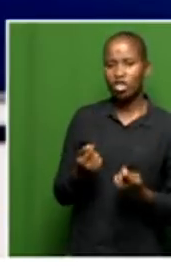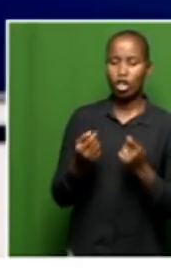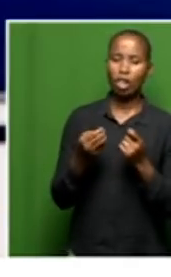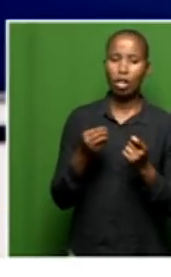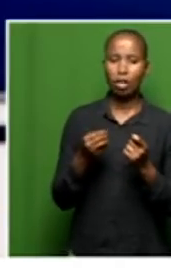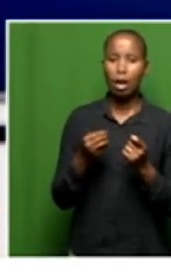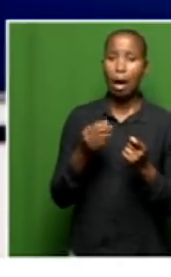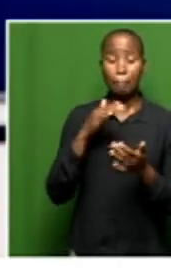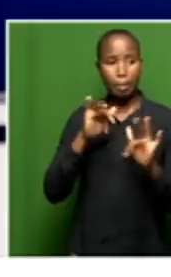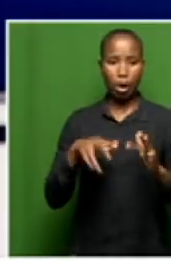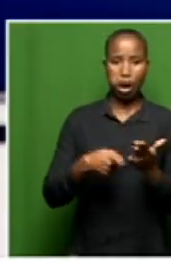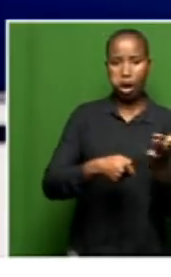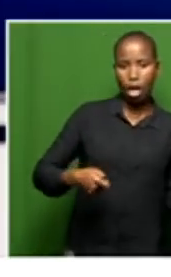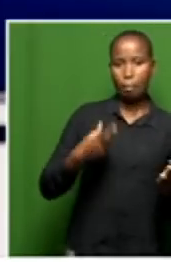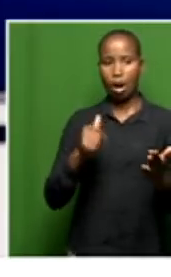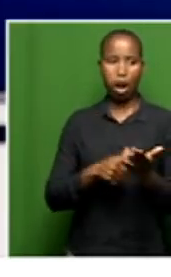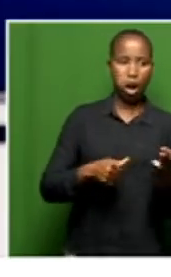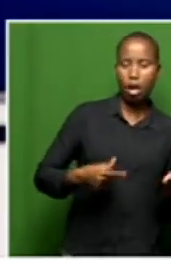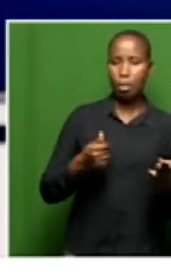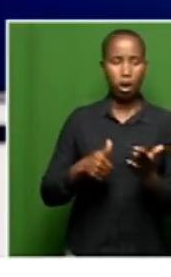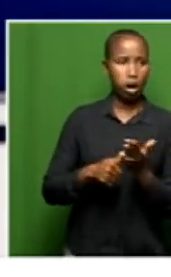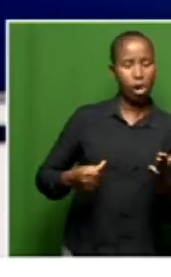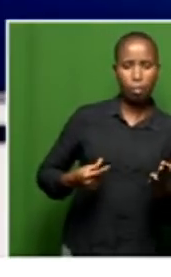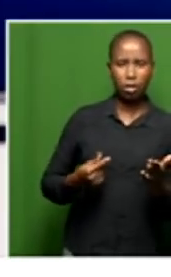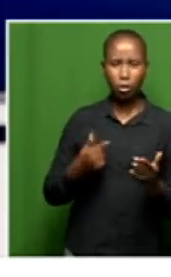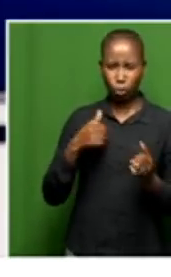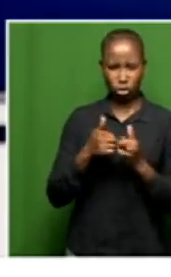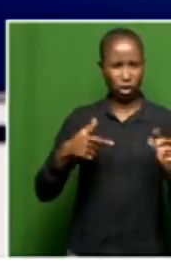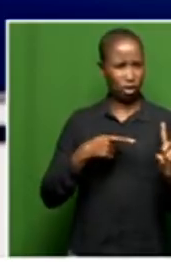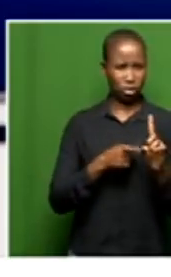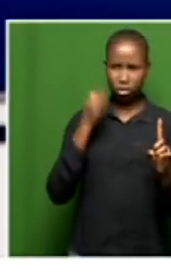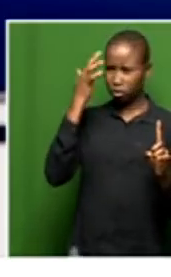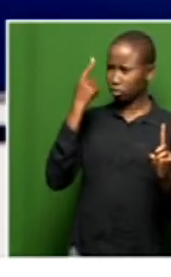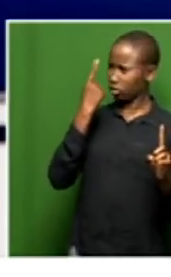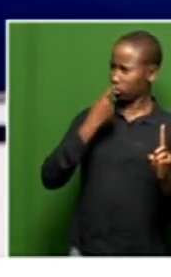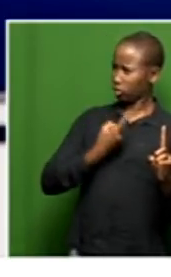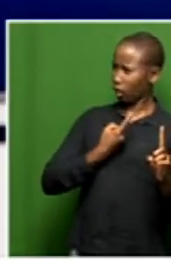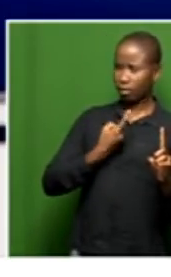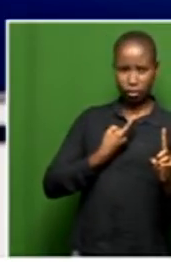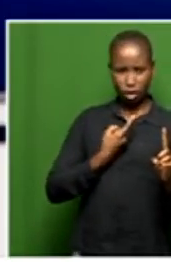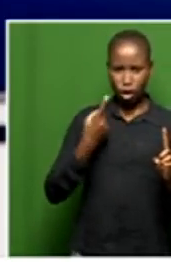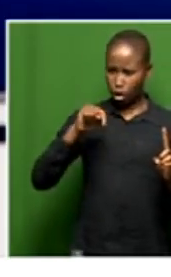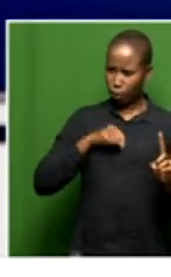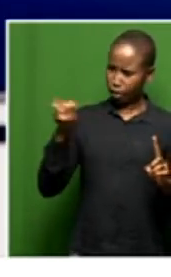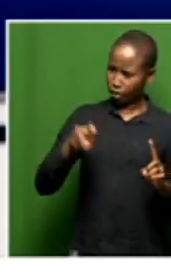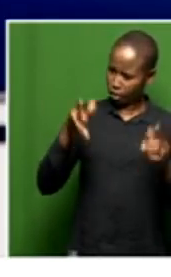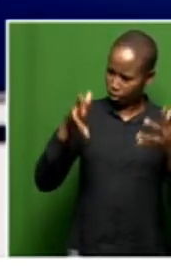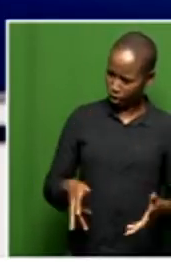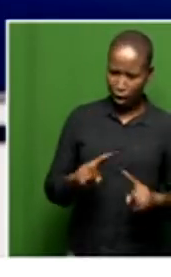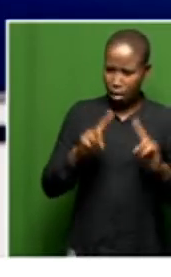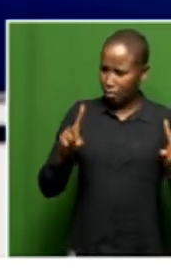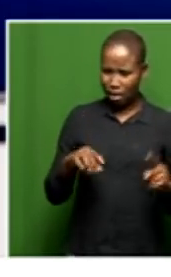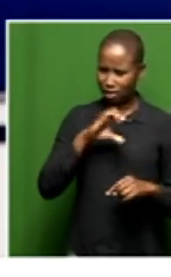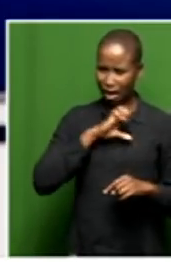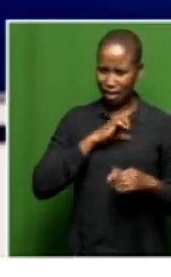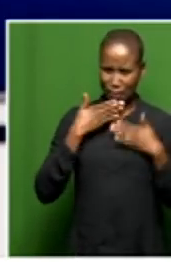people were drawing salaries and all sorts of things. Then that's when he started asking questions. We are all here, but there are no patients.